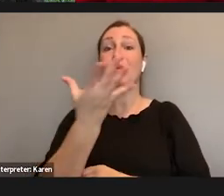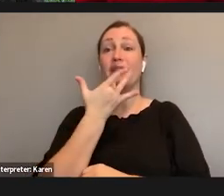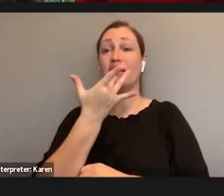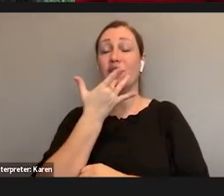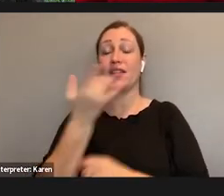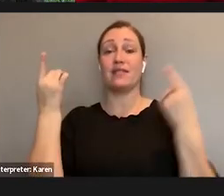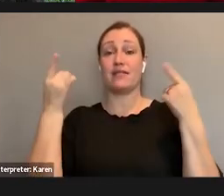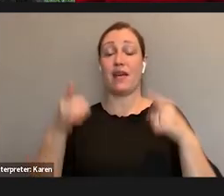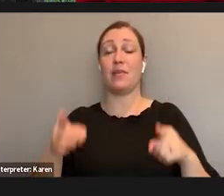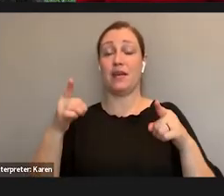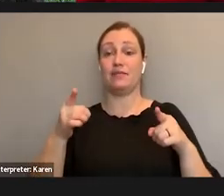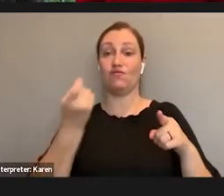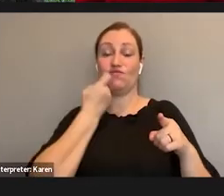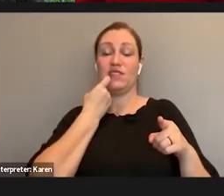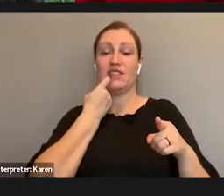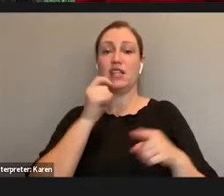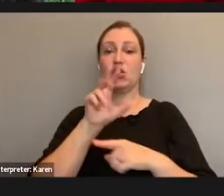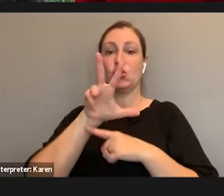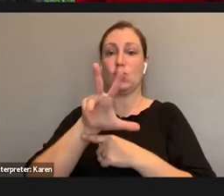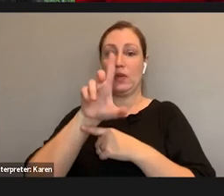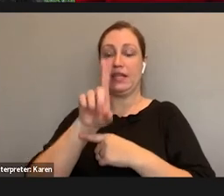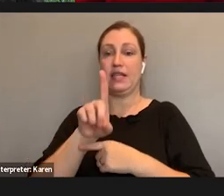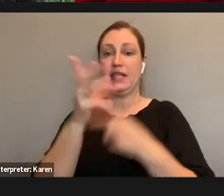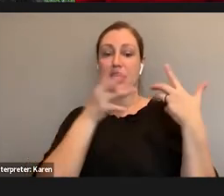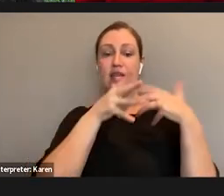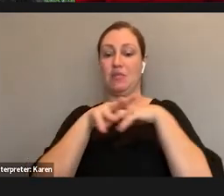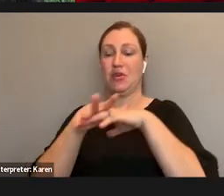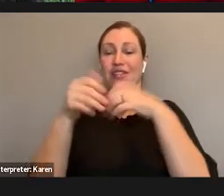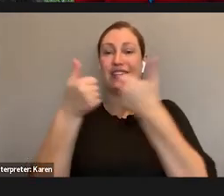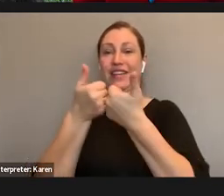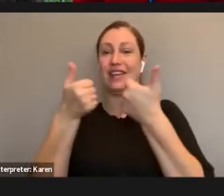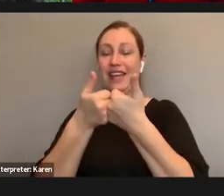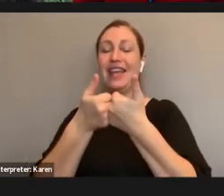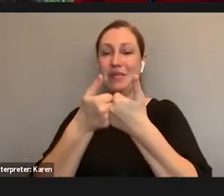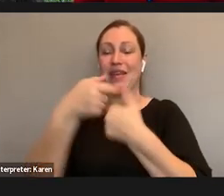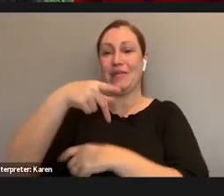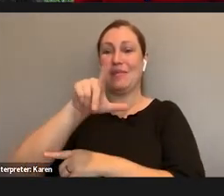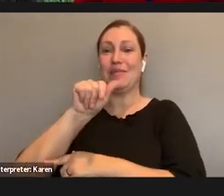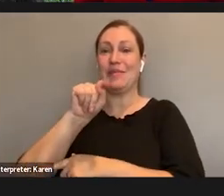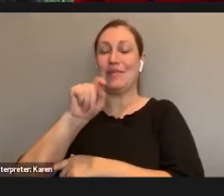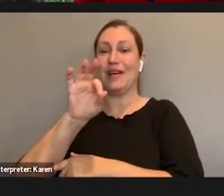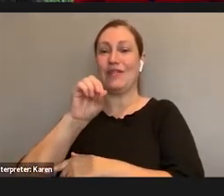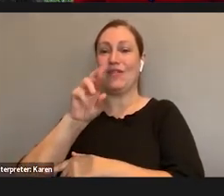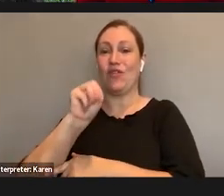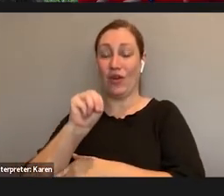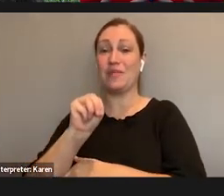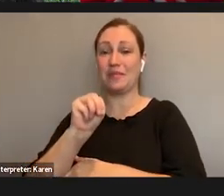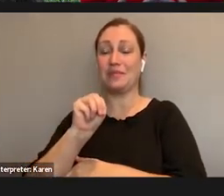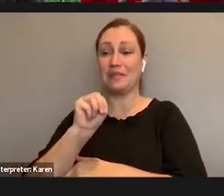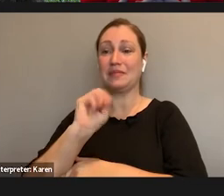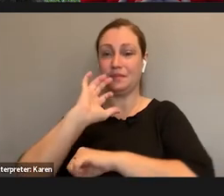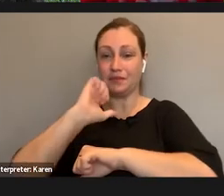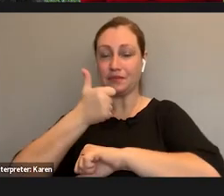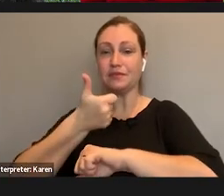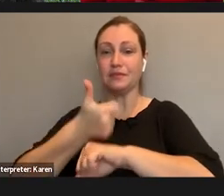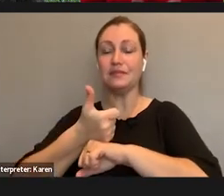is a 3D immersive gaming platform that is a, it's